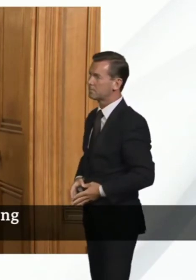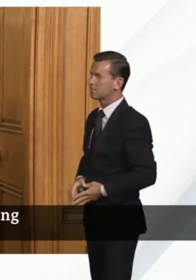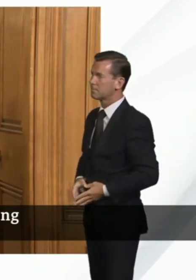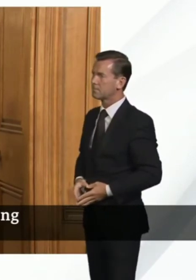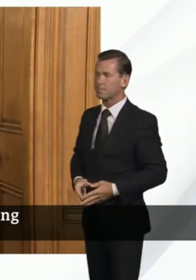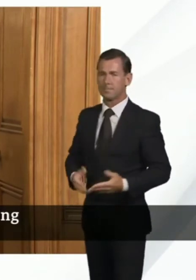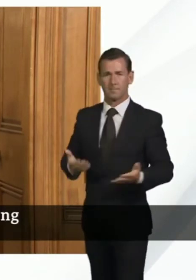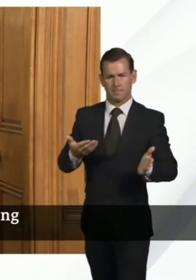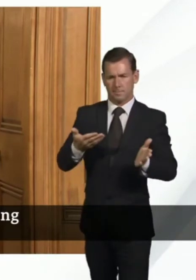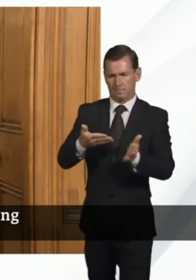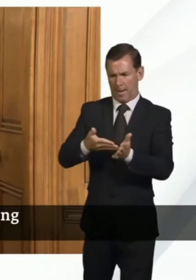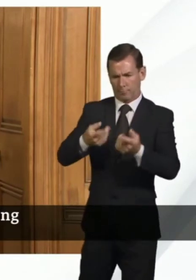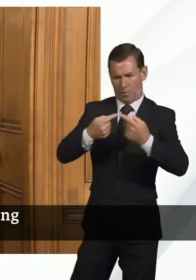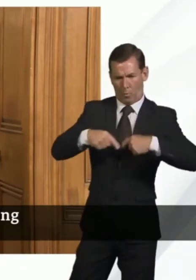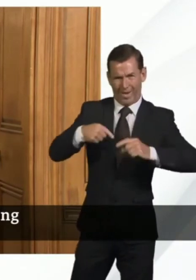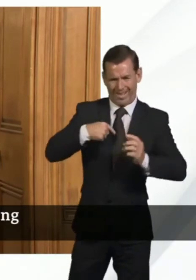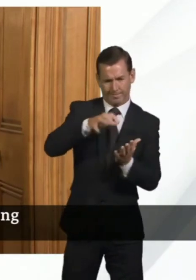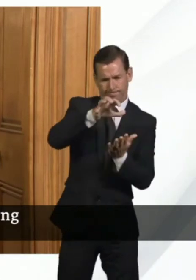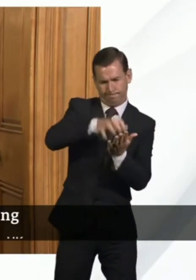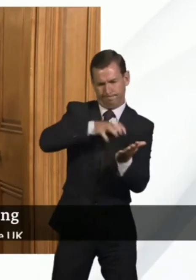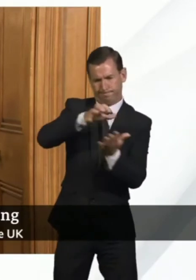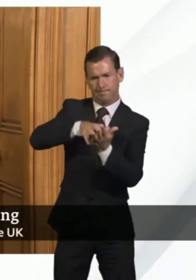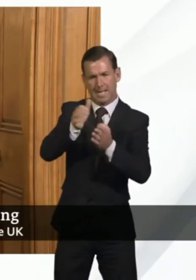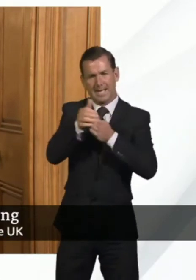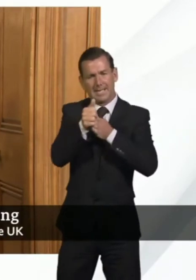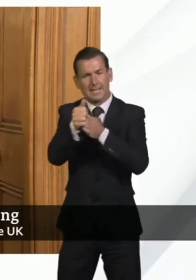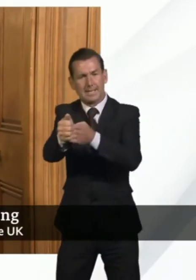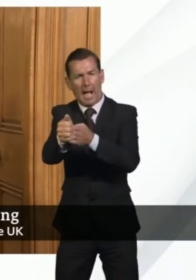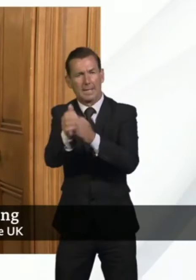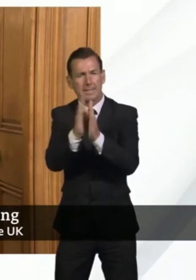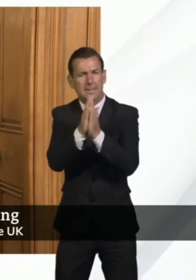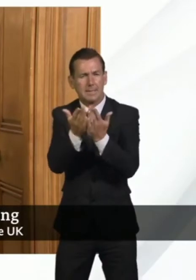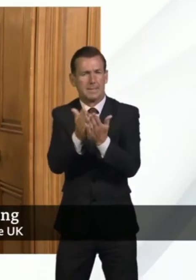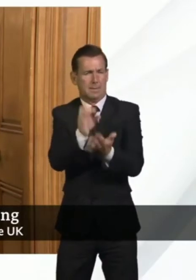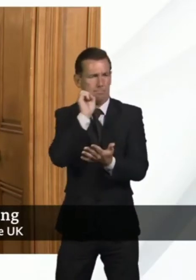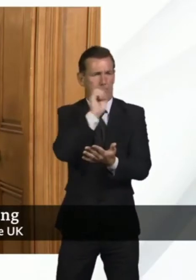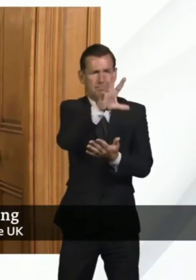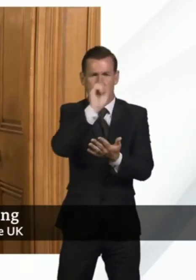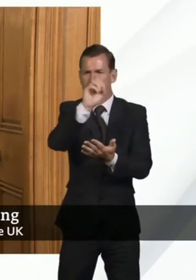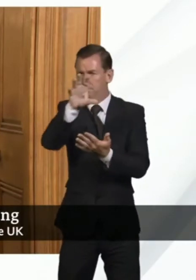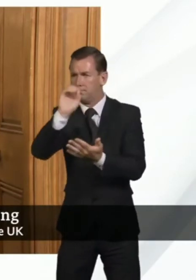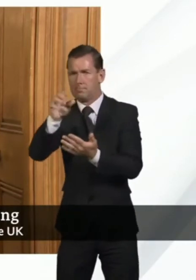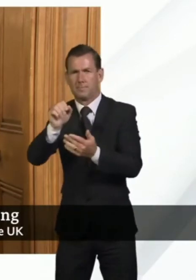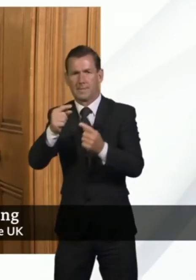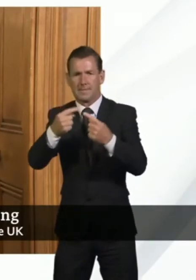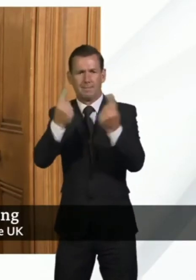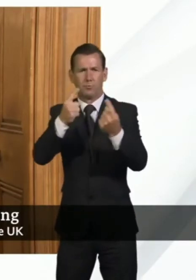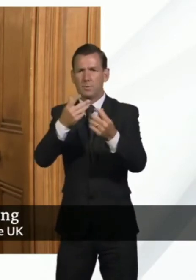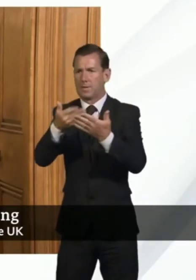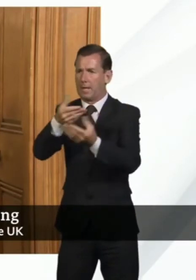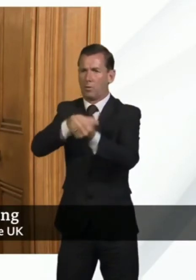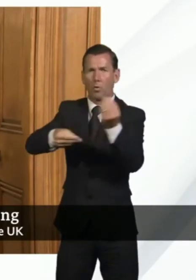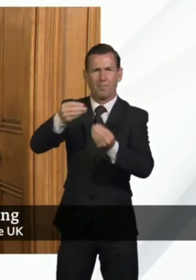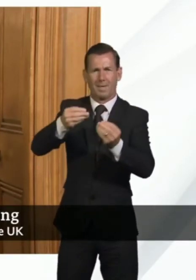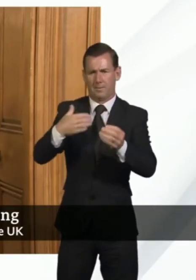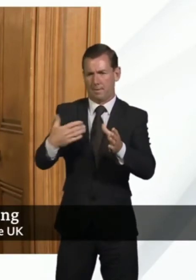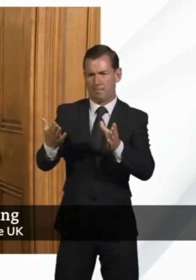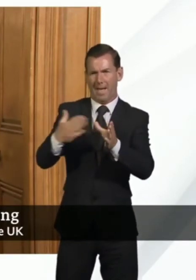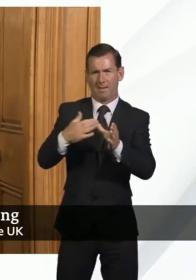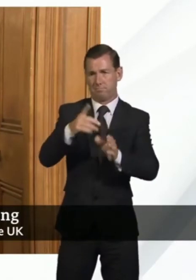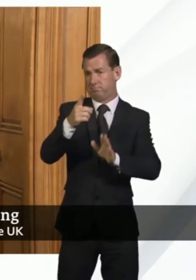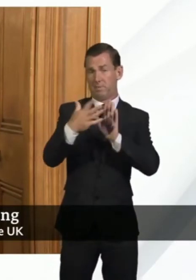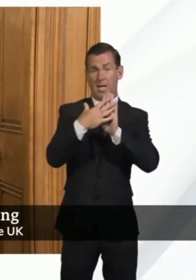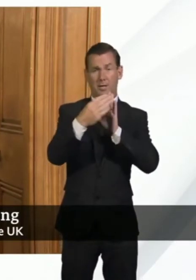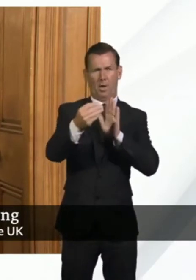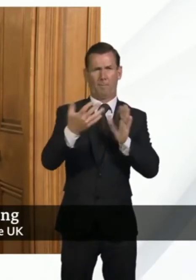developing guidance that's helping some of the lighter bits of our economy return to this new normal. So we have supported the safe return of